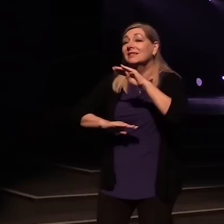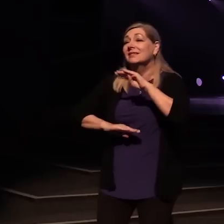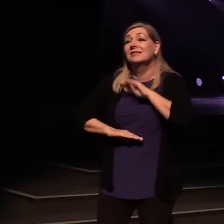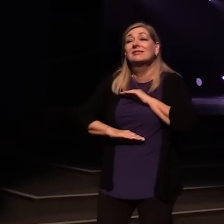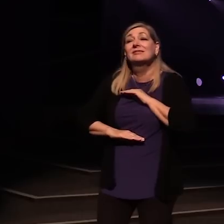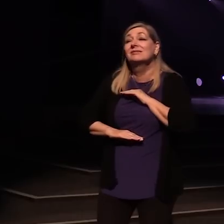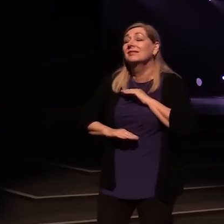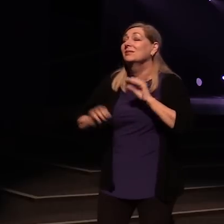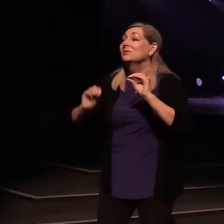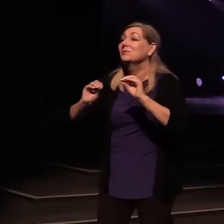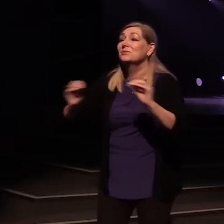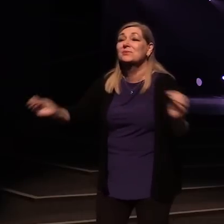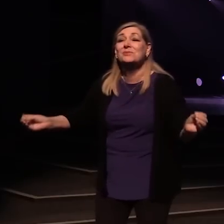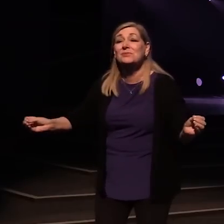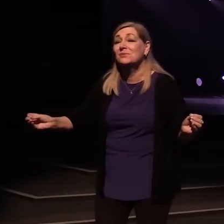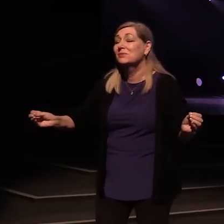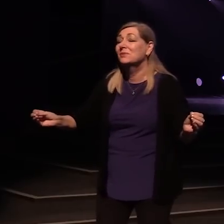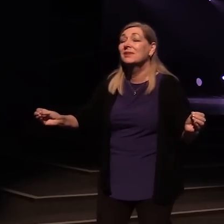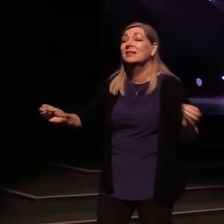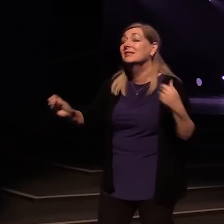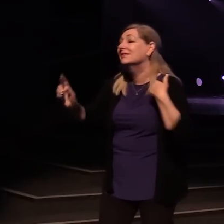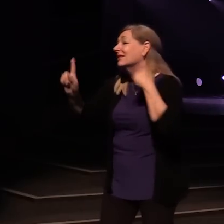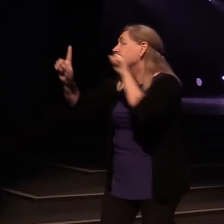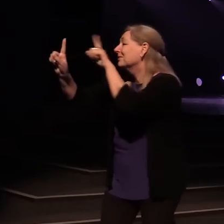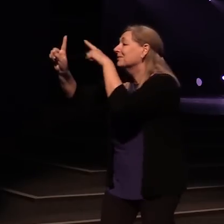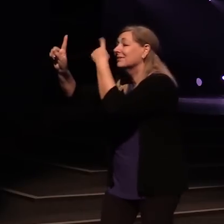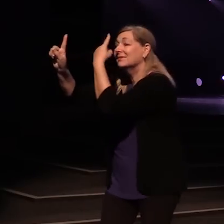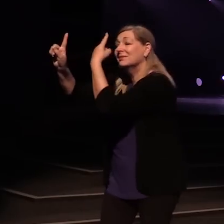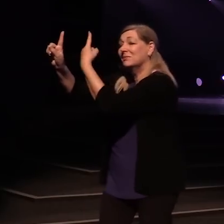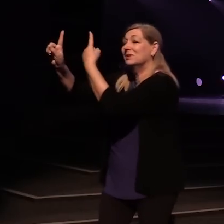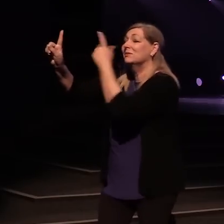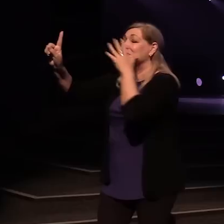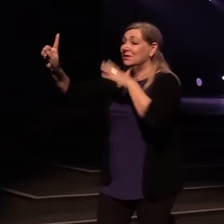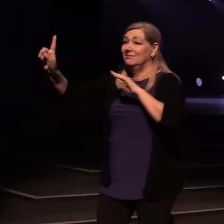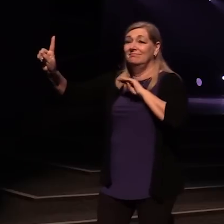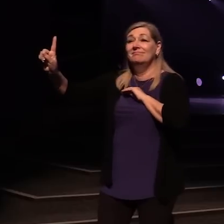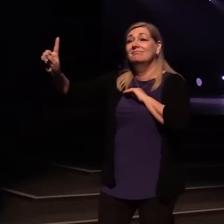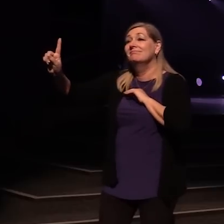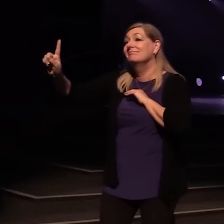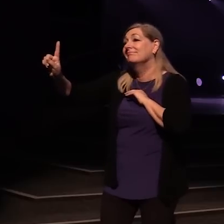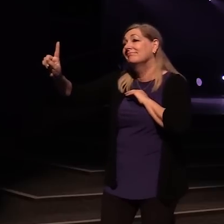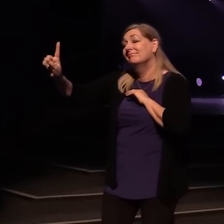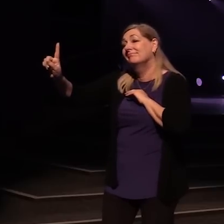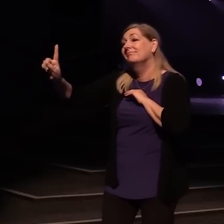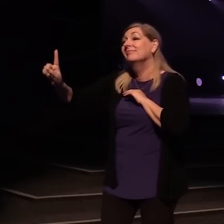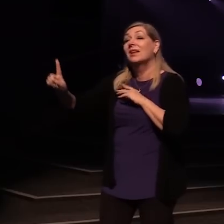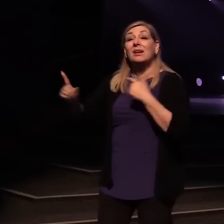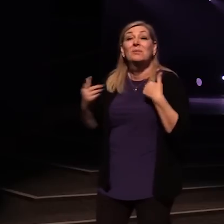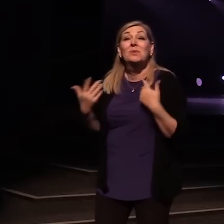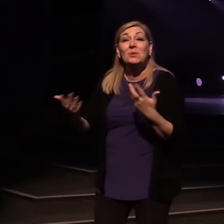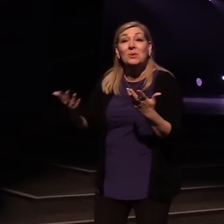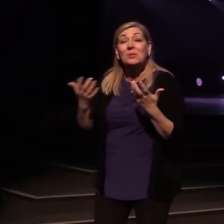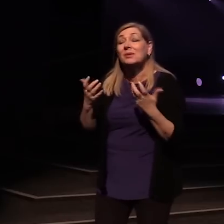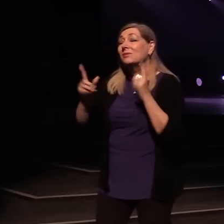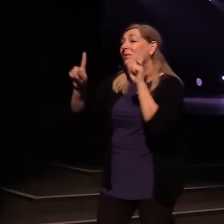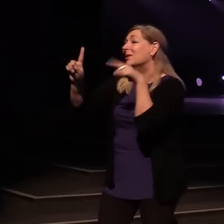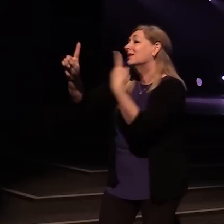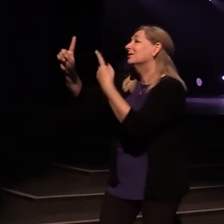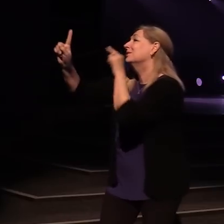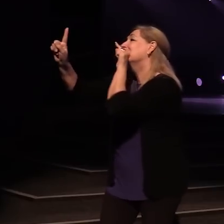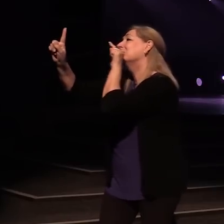else, and nothing else will do. I just